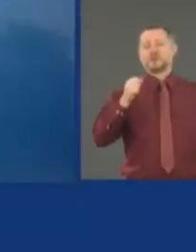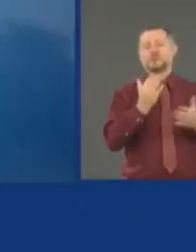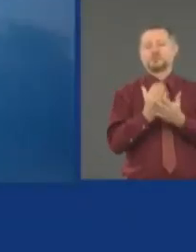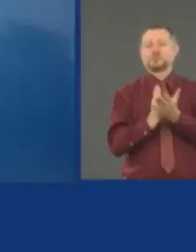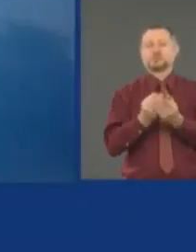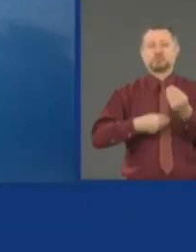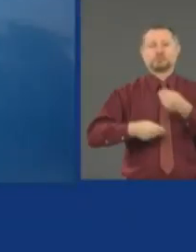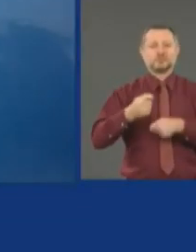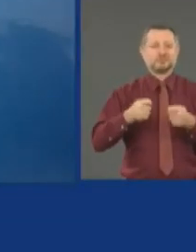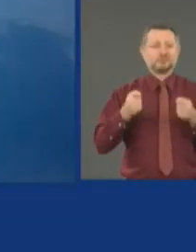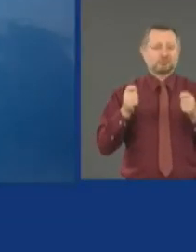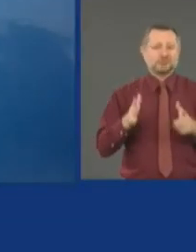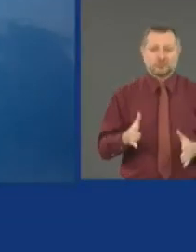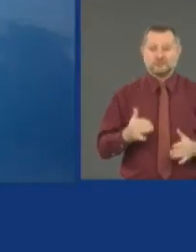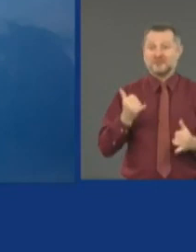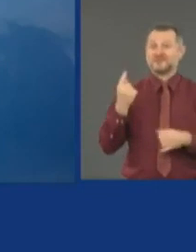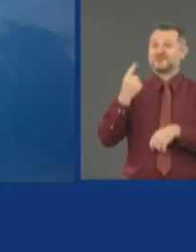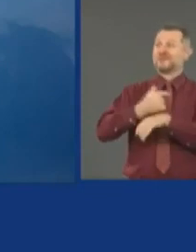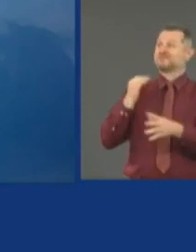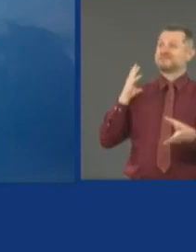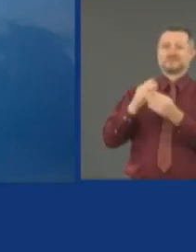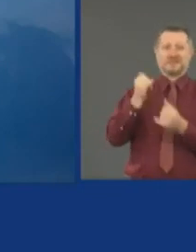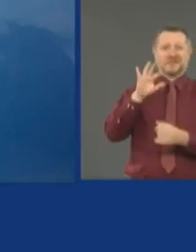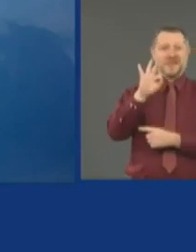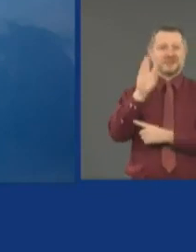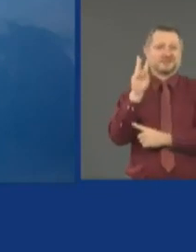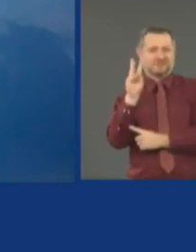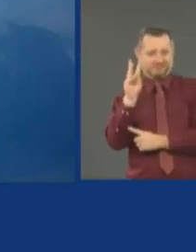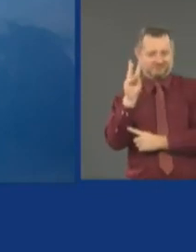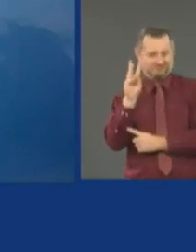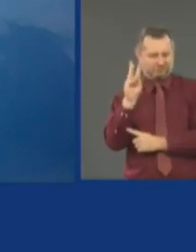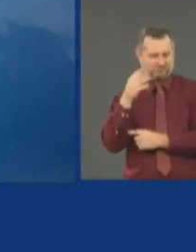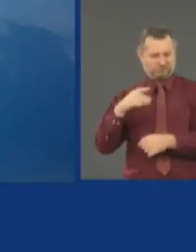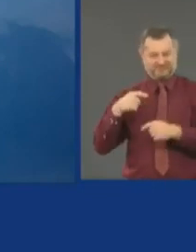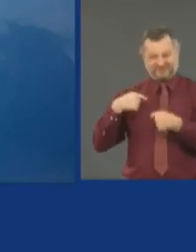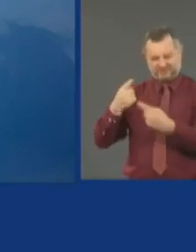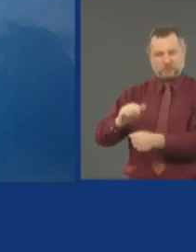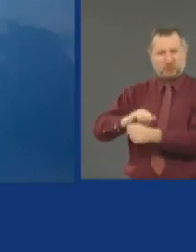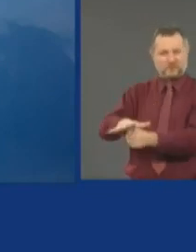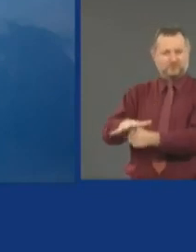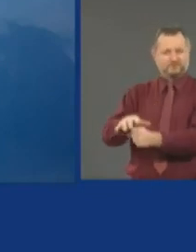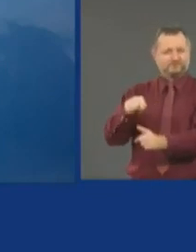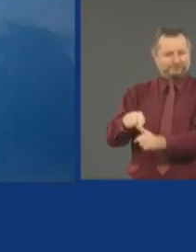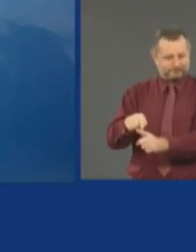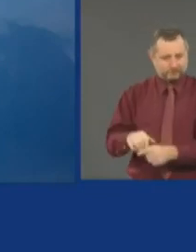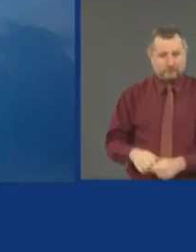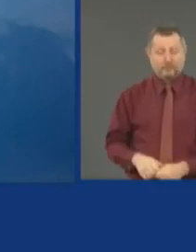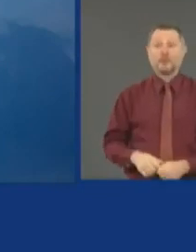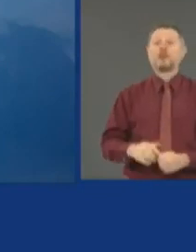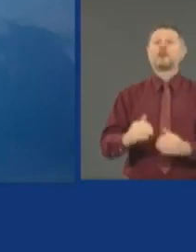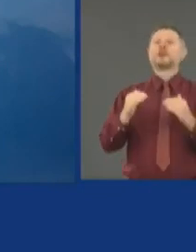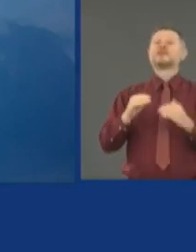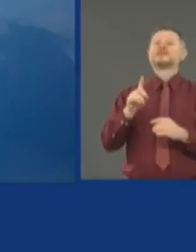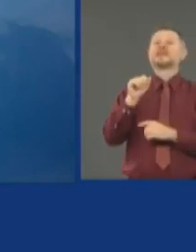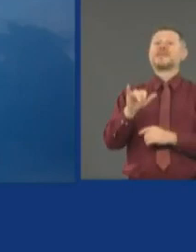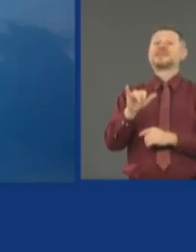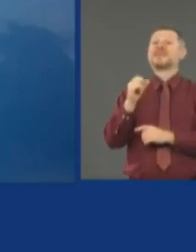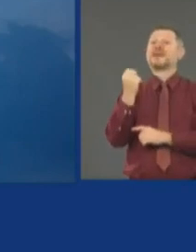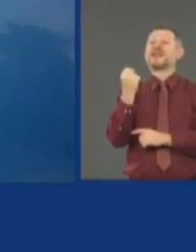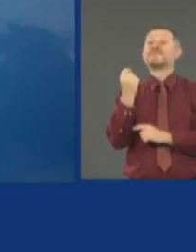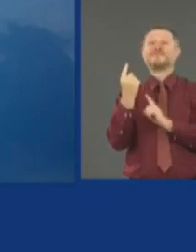dealing with the historic COVID-19 crisis. It's day 11 of the